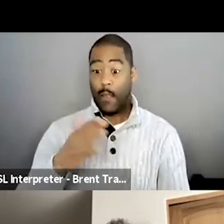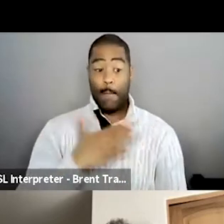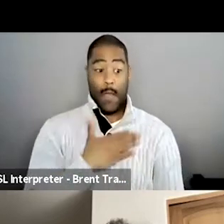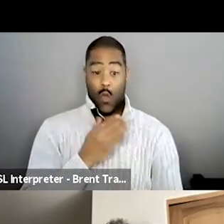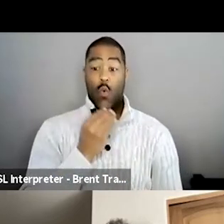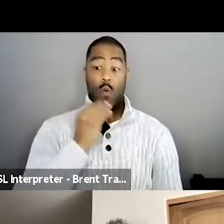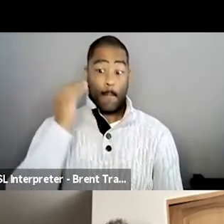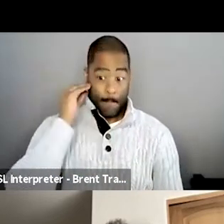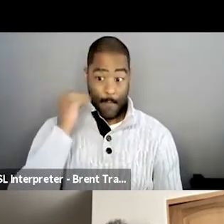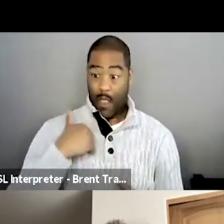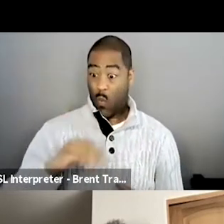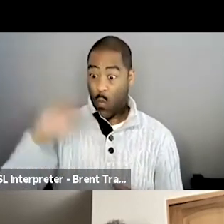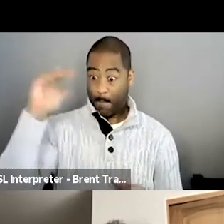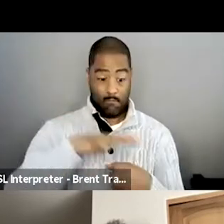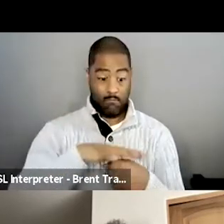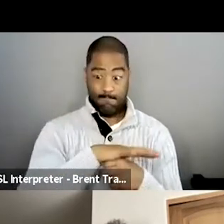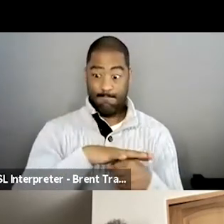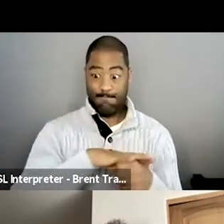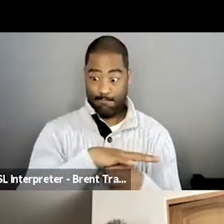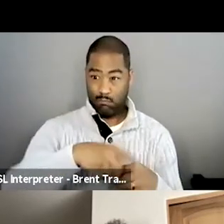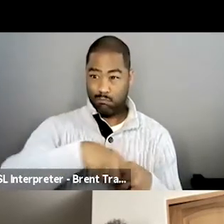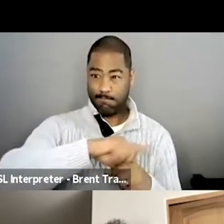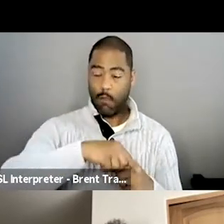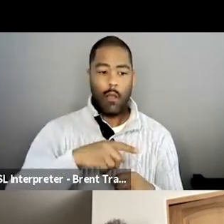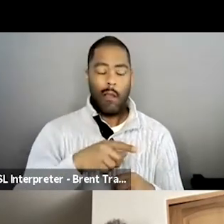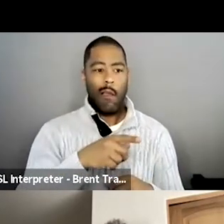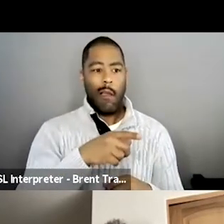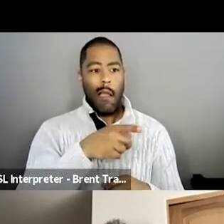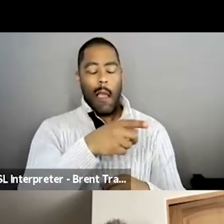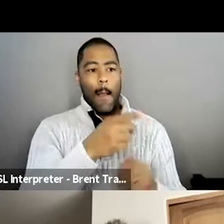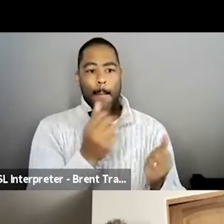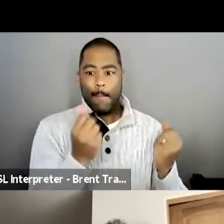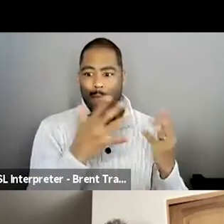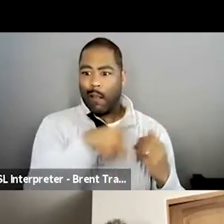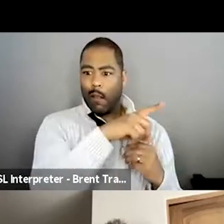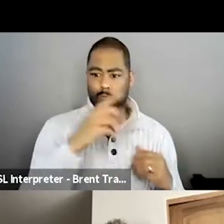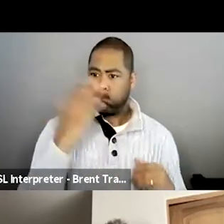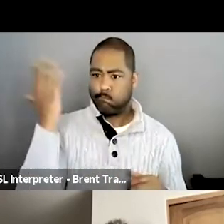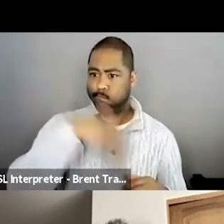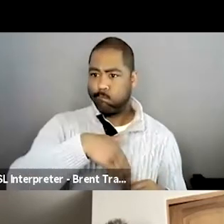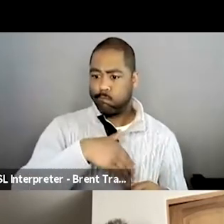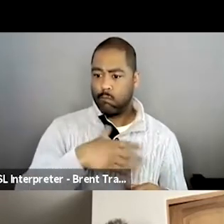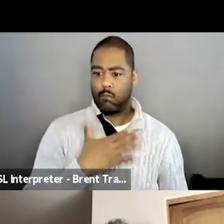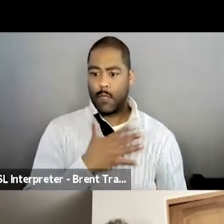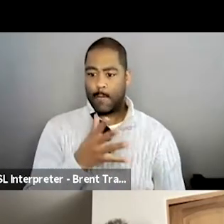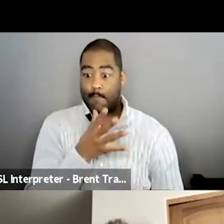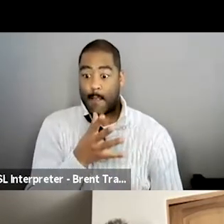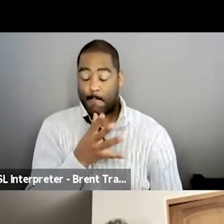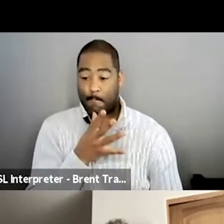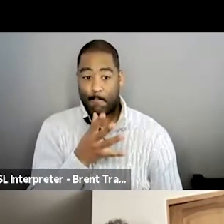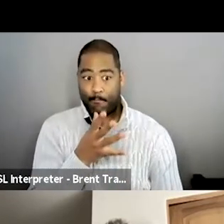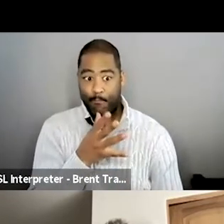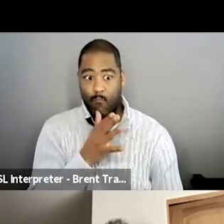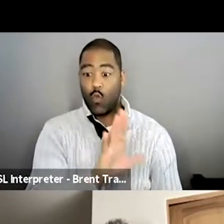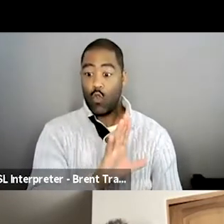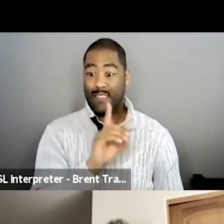questioned or requested from someone. I never really went about and been like, here's this clutch or here's this, um,